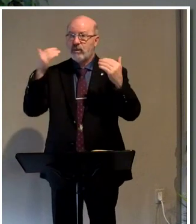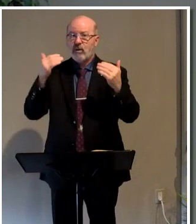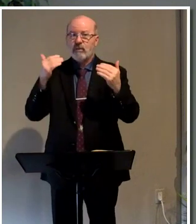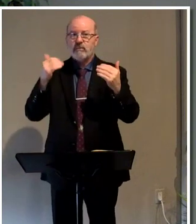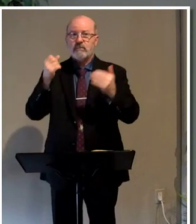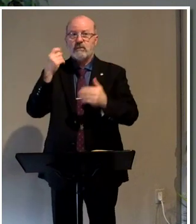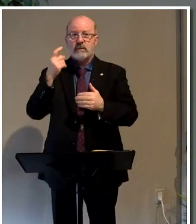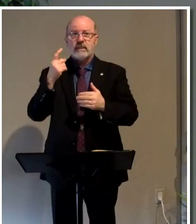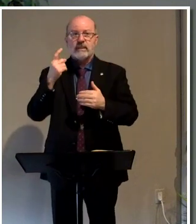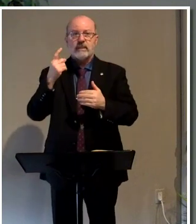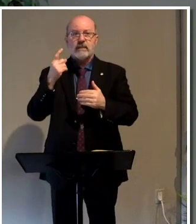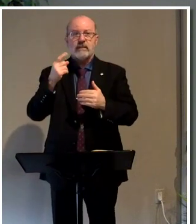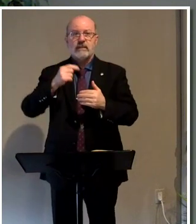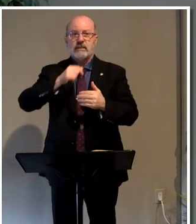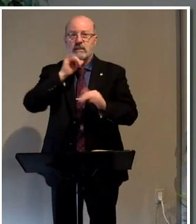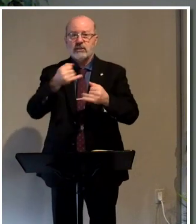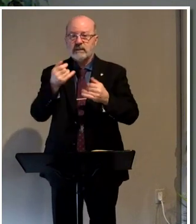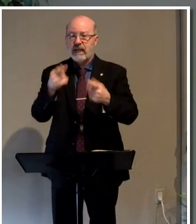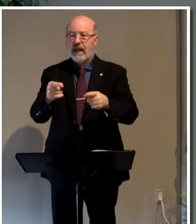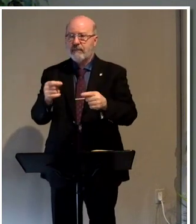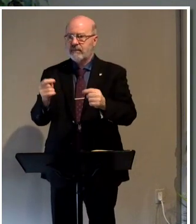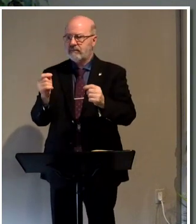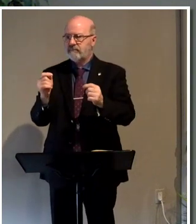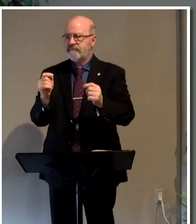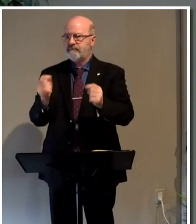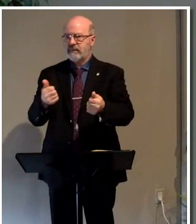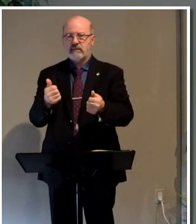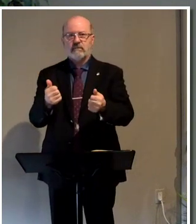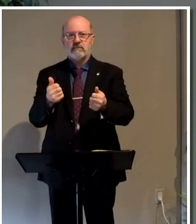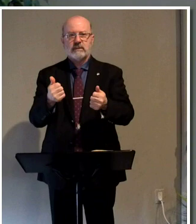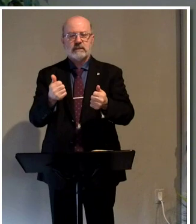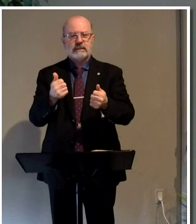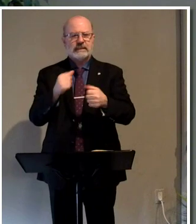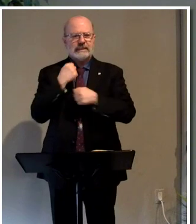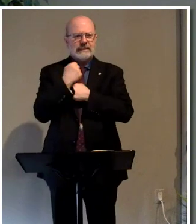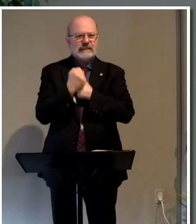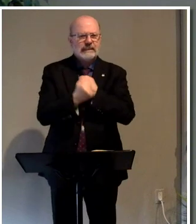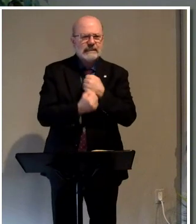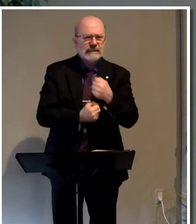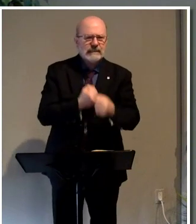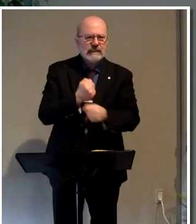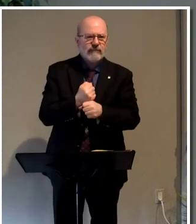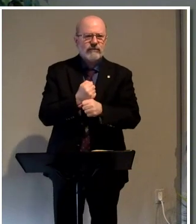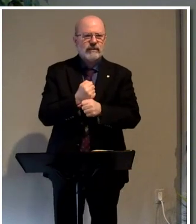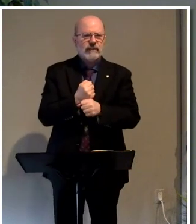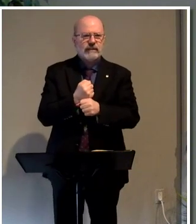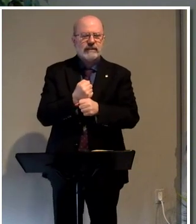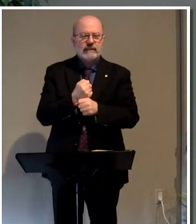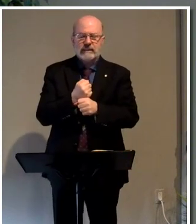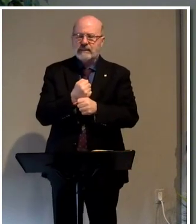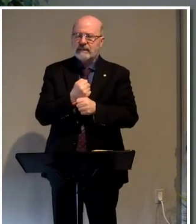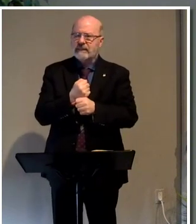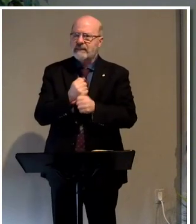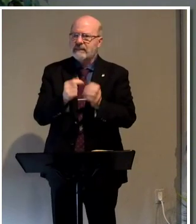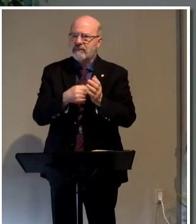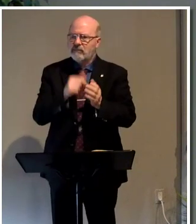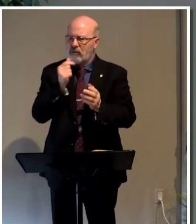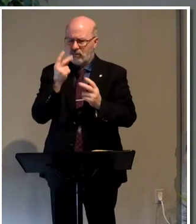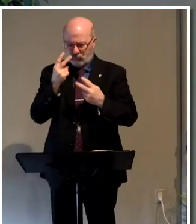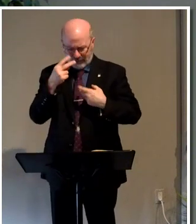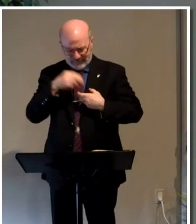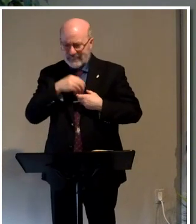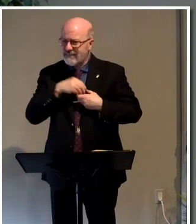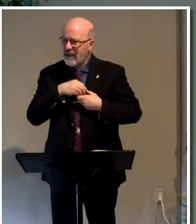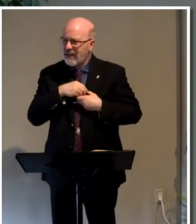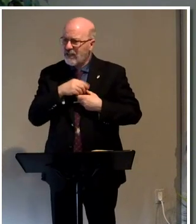understand that it doesn't just happen automatically. You know, in suffering, our tendency is not to look inward at